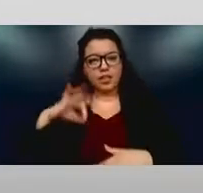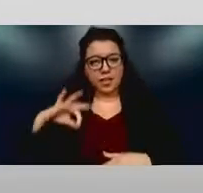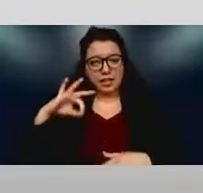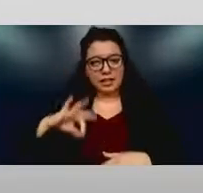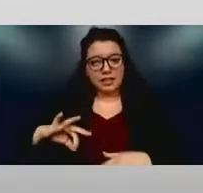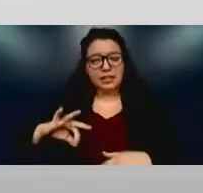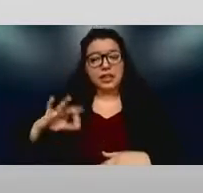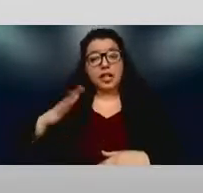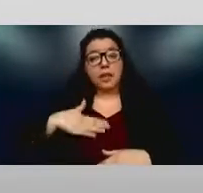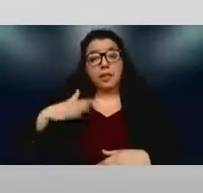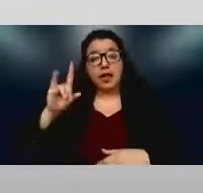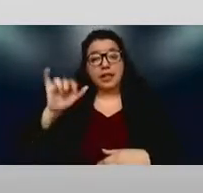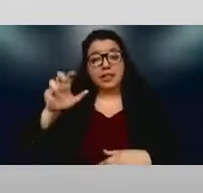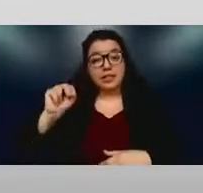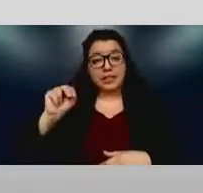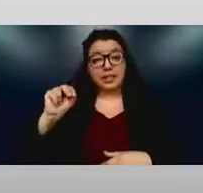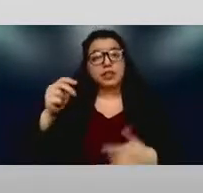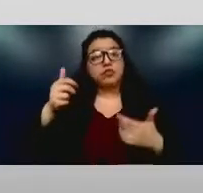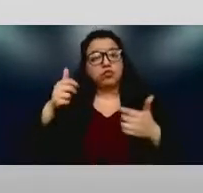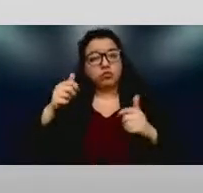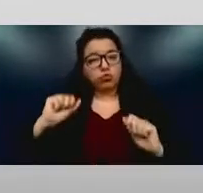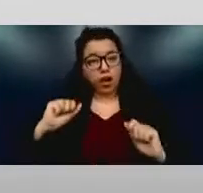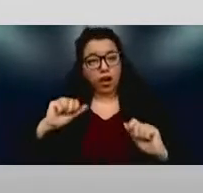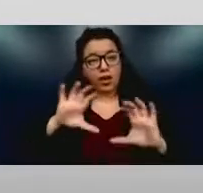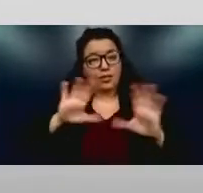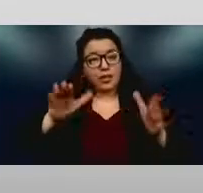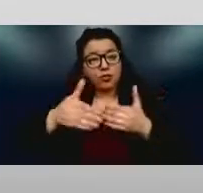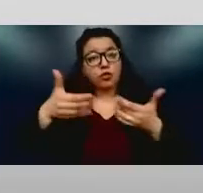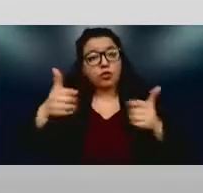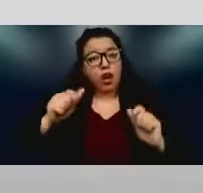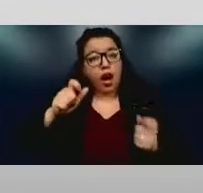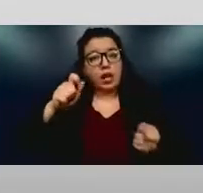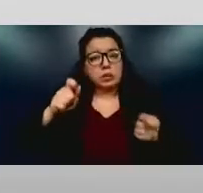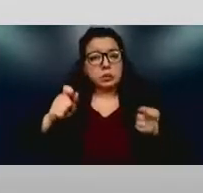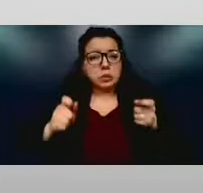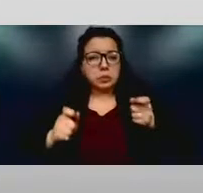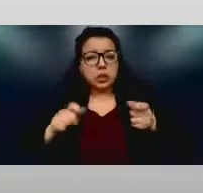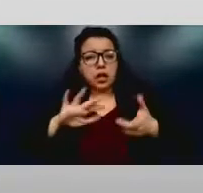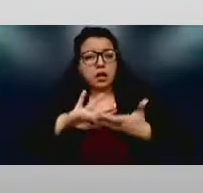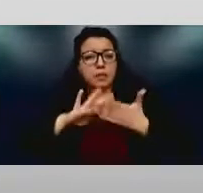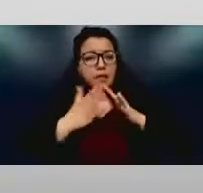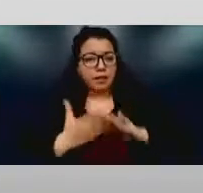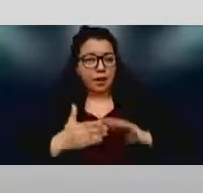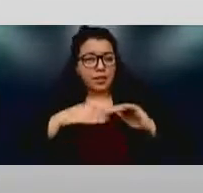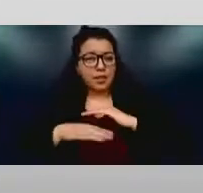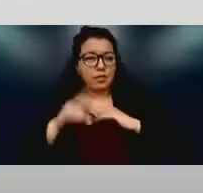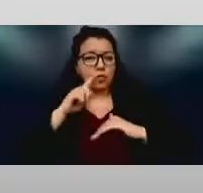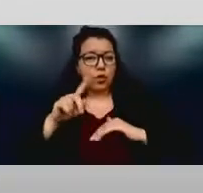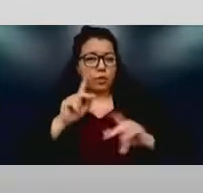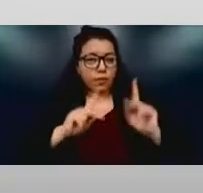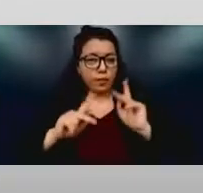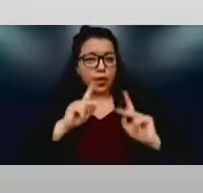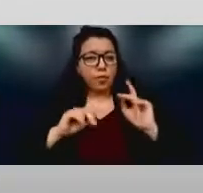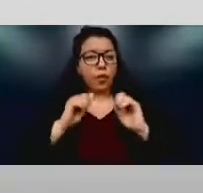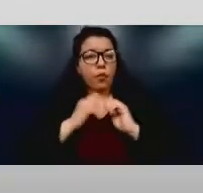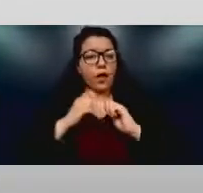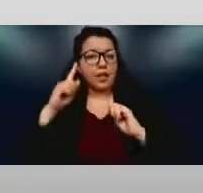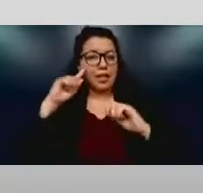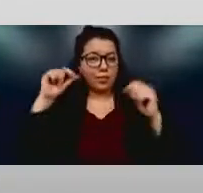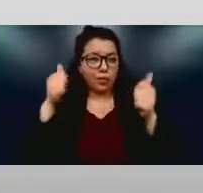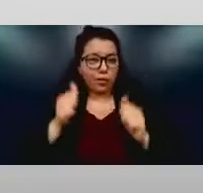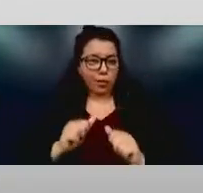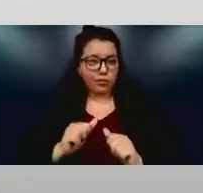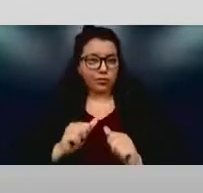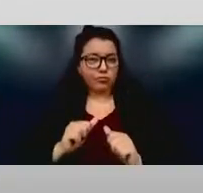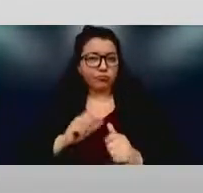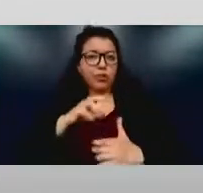classroom accessible for those, uh, with very little hearing, which include me, uh, it was very